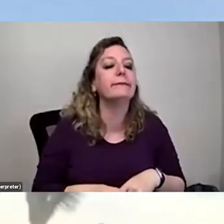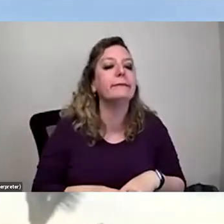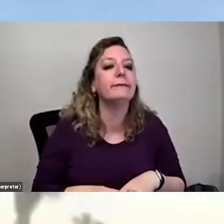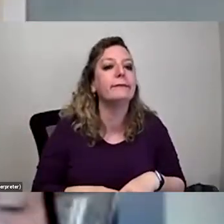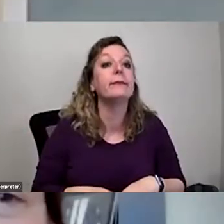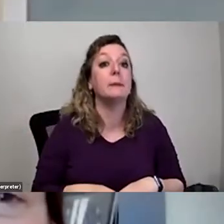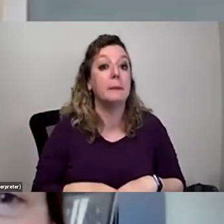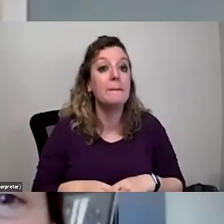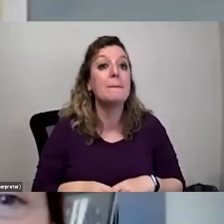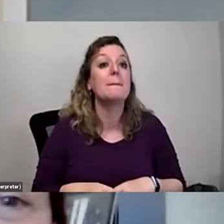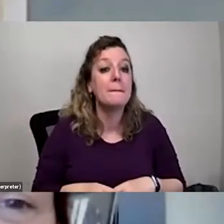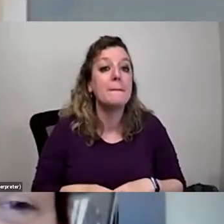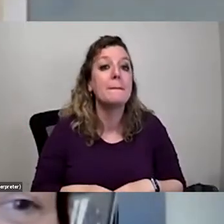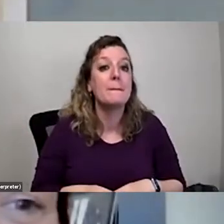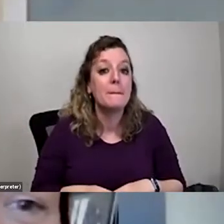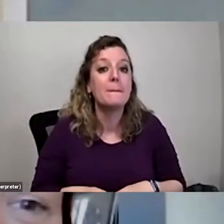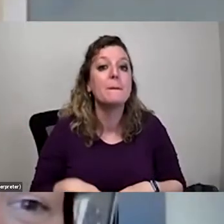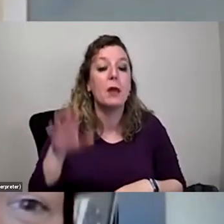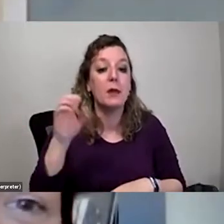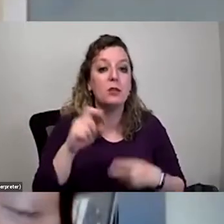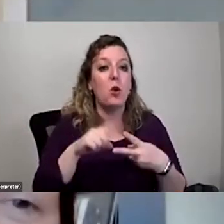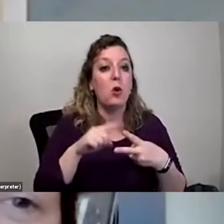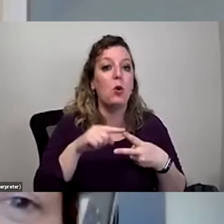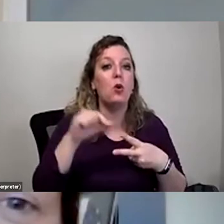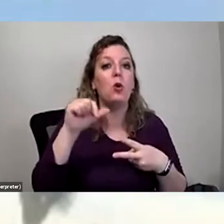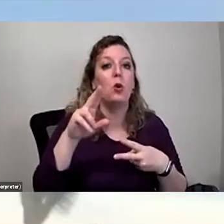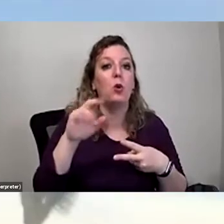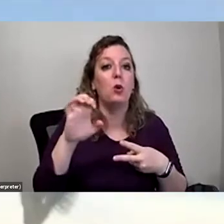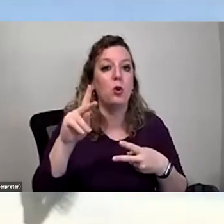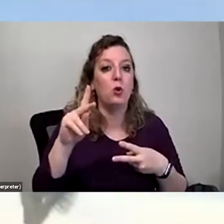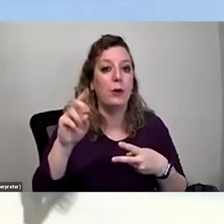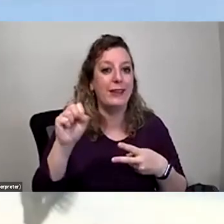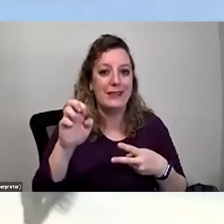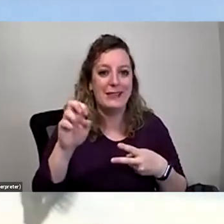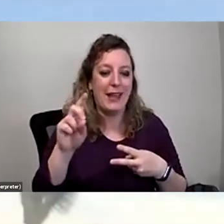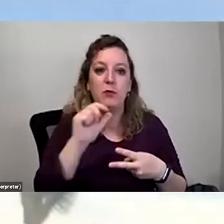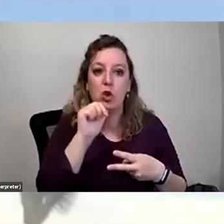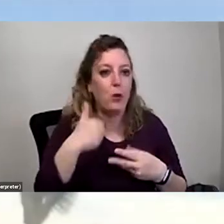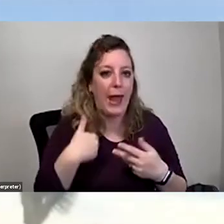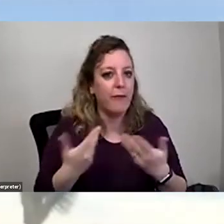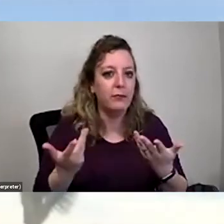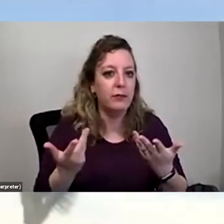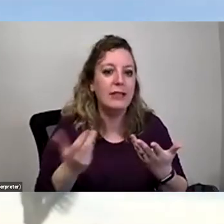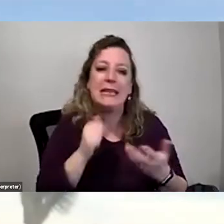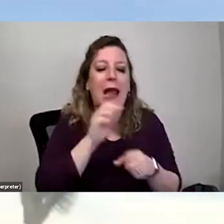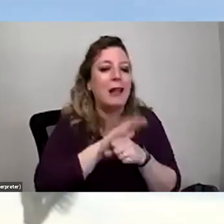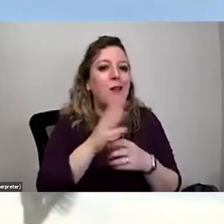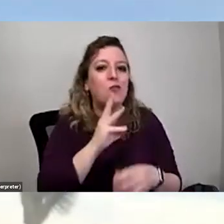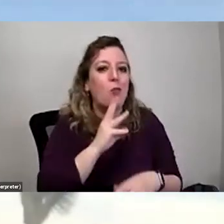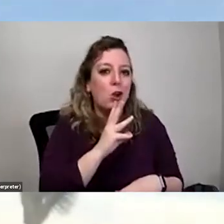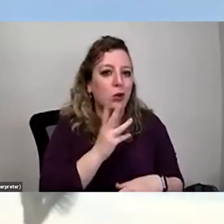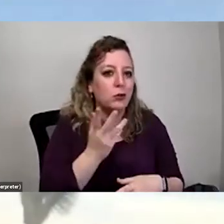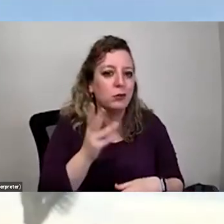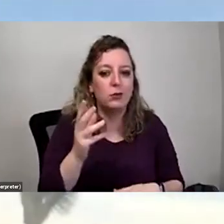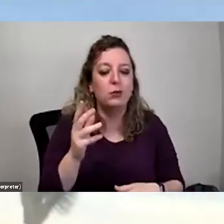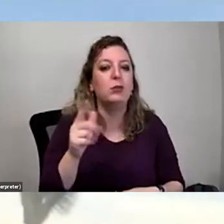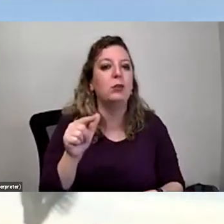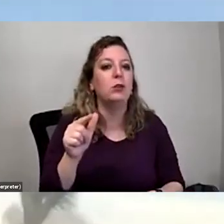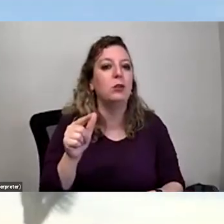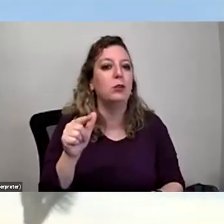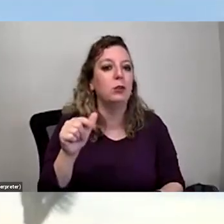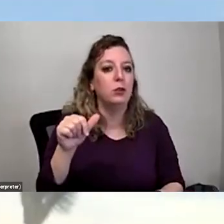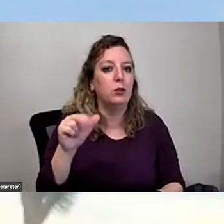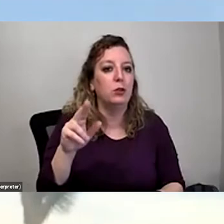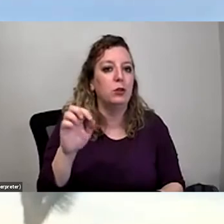Um, yes. So quicksand, we do not have here because we don't have enough water. So quicksand is when there's like